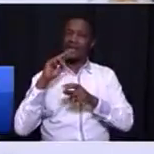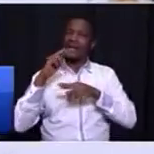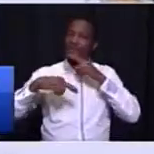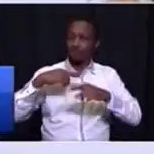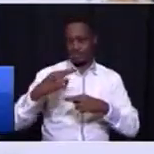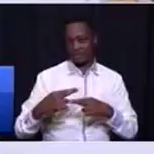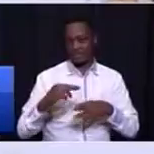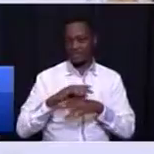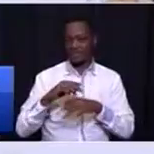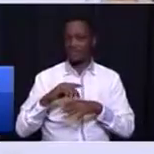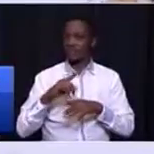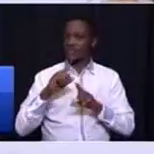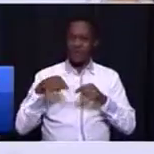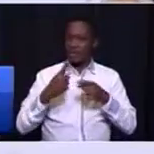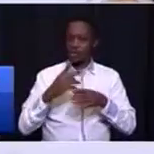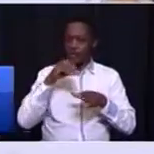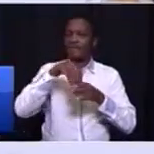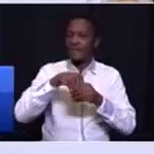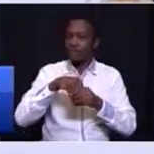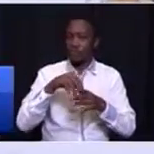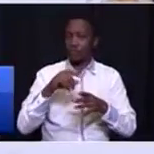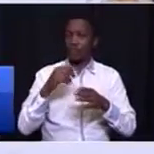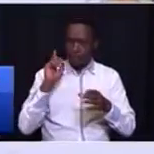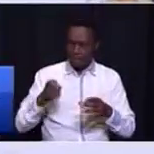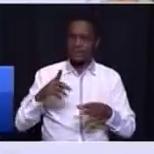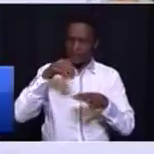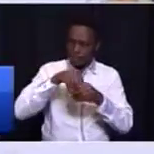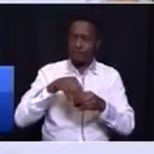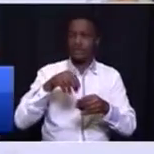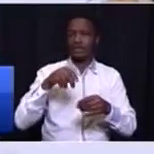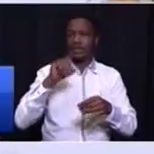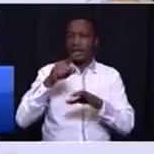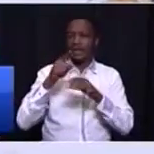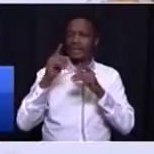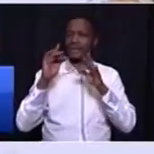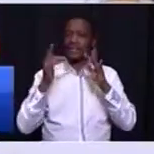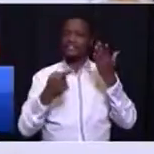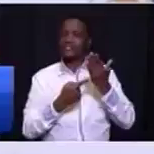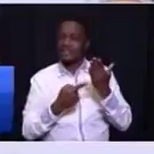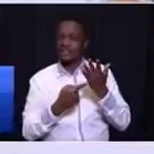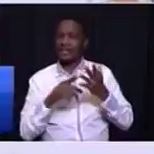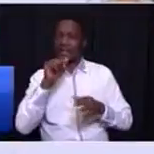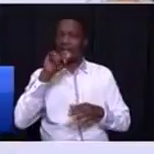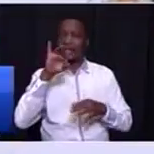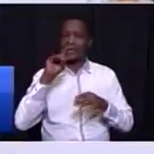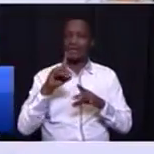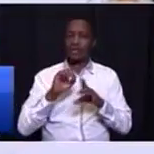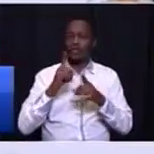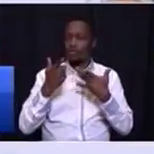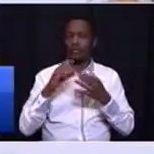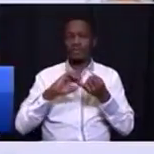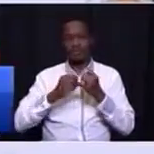refuse to be left out of the digital aid and for this reason we have been investing in wall-to-wall broadband